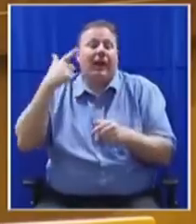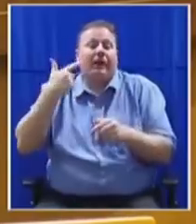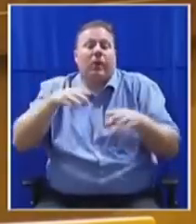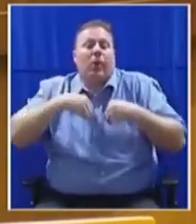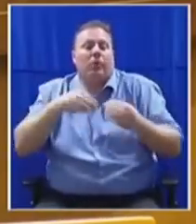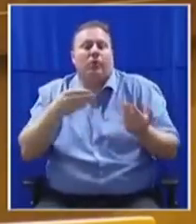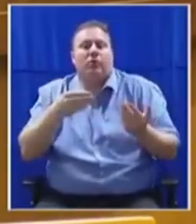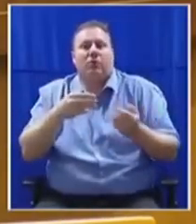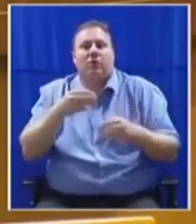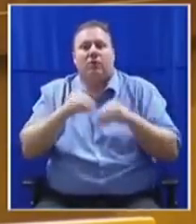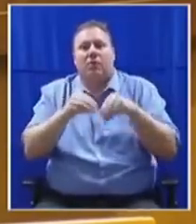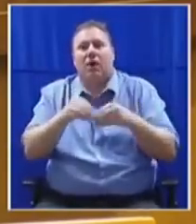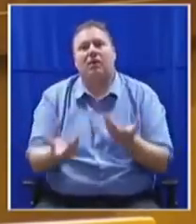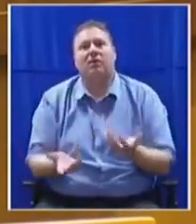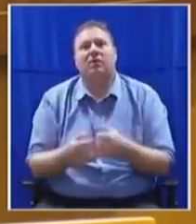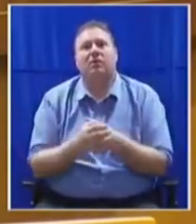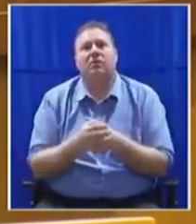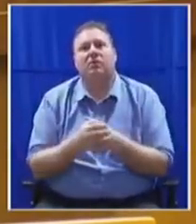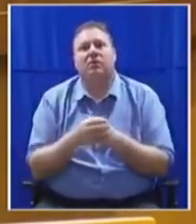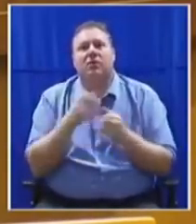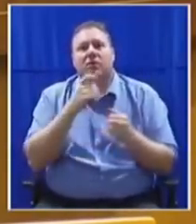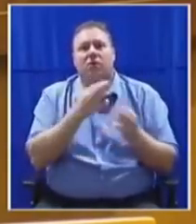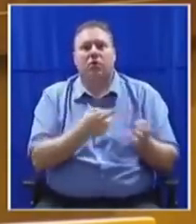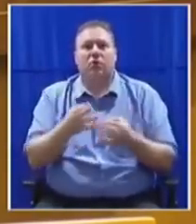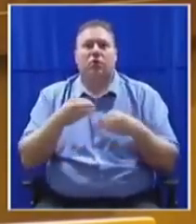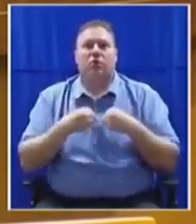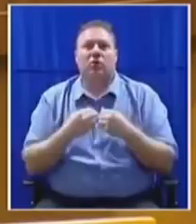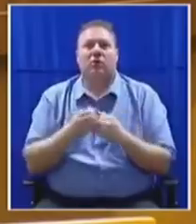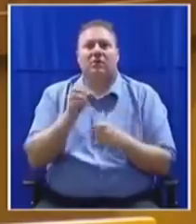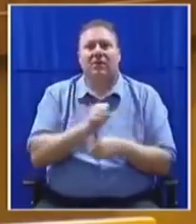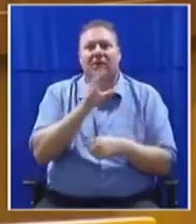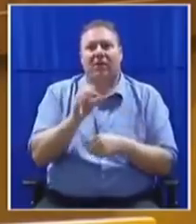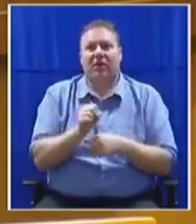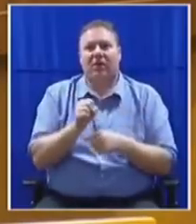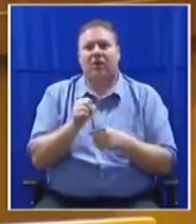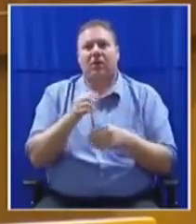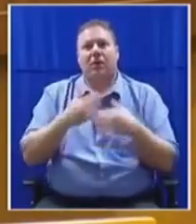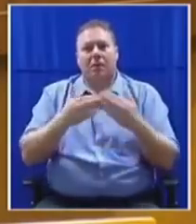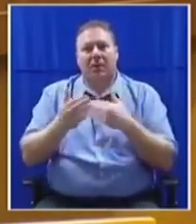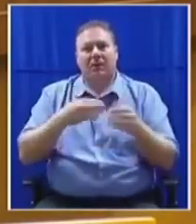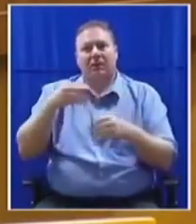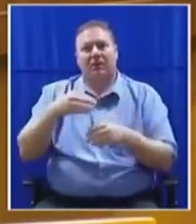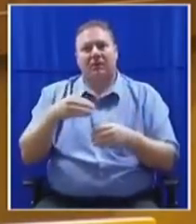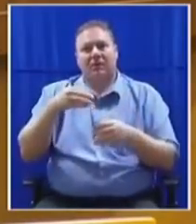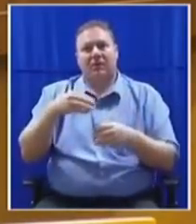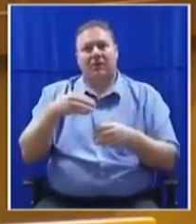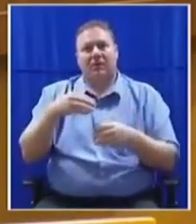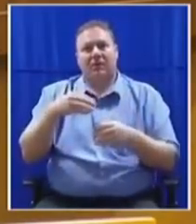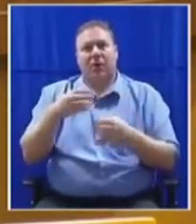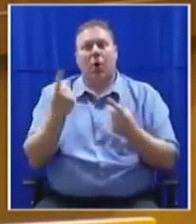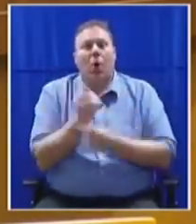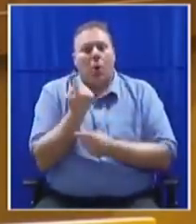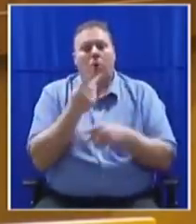mineral strategic resources. But South Africa should build internal capacity to benefit its natural resources.